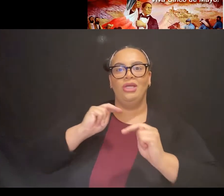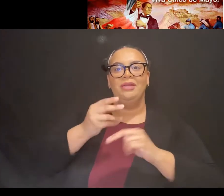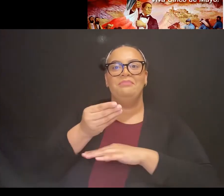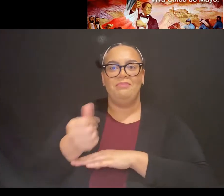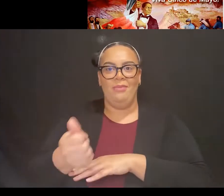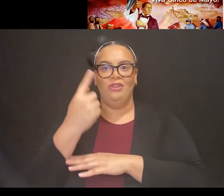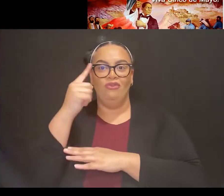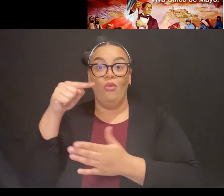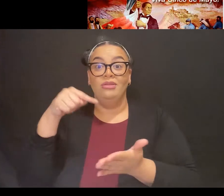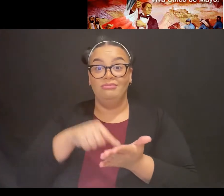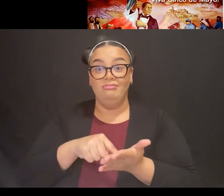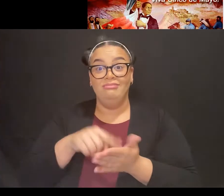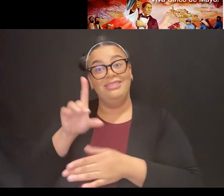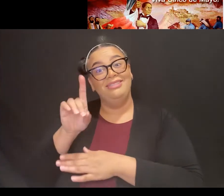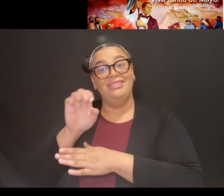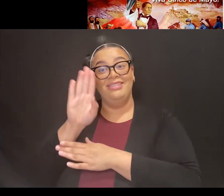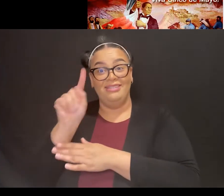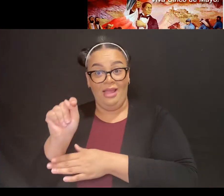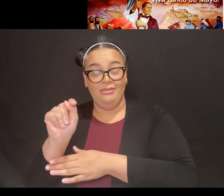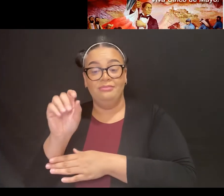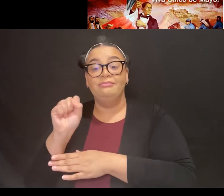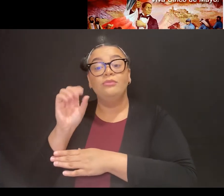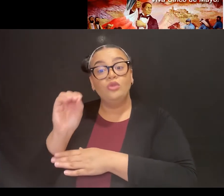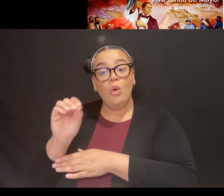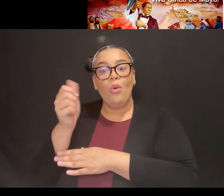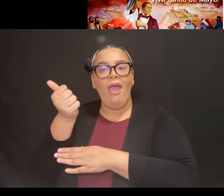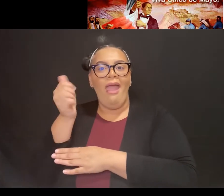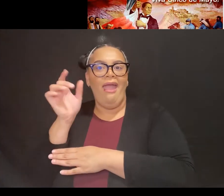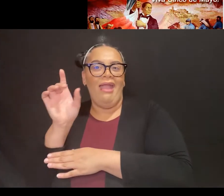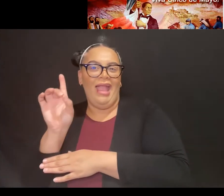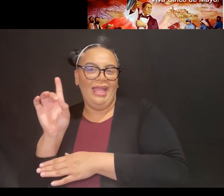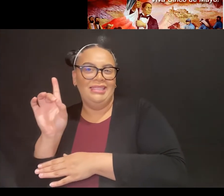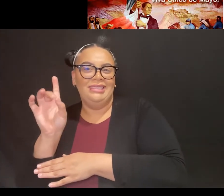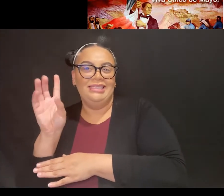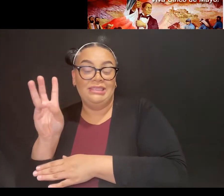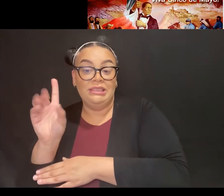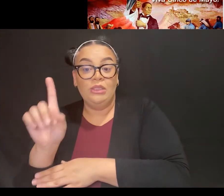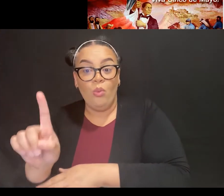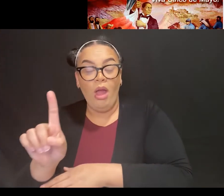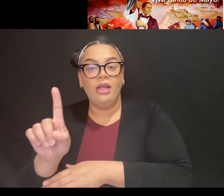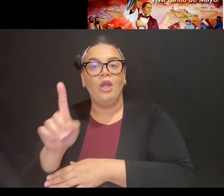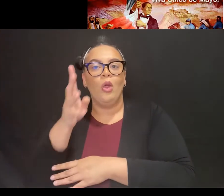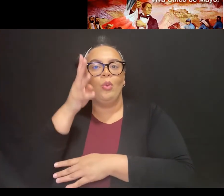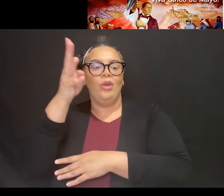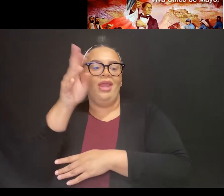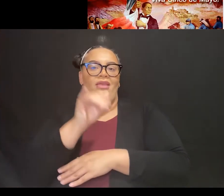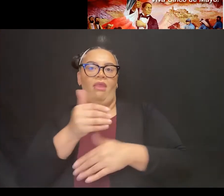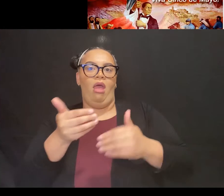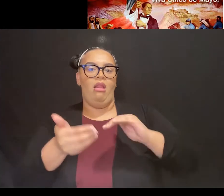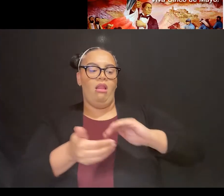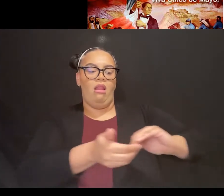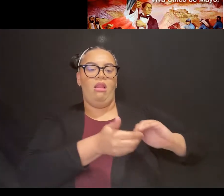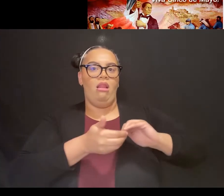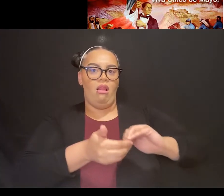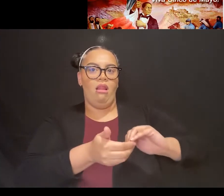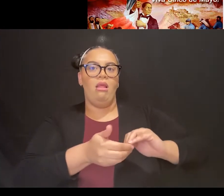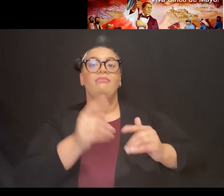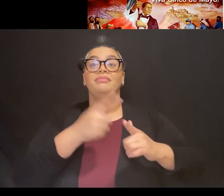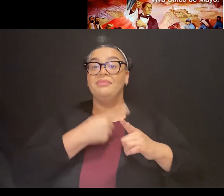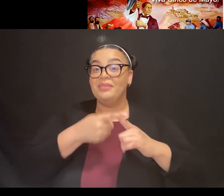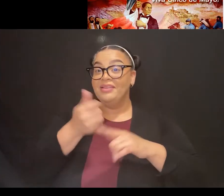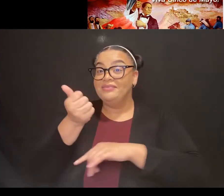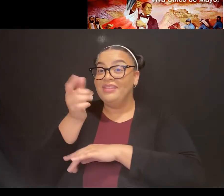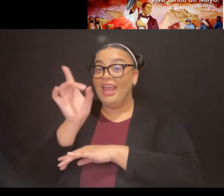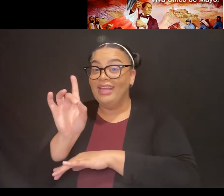retaliation, they created that alliance. And in 1862, France had other ideas. What